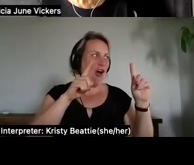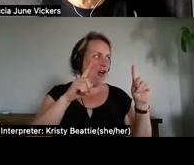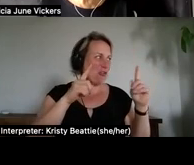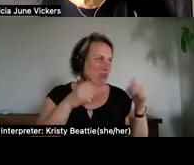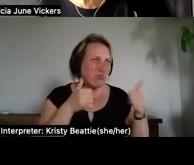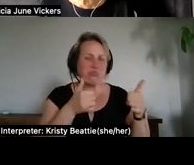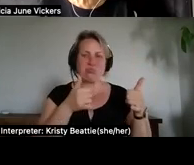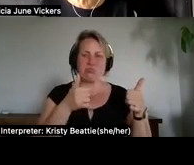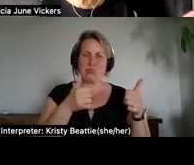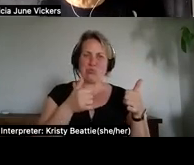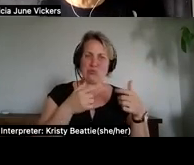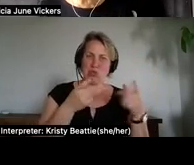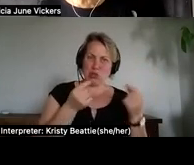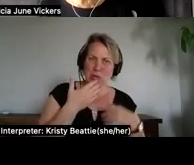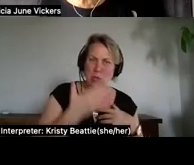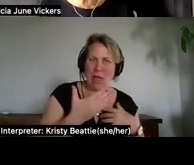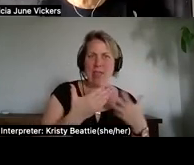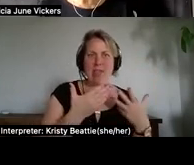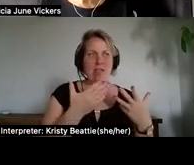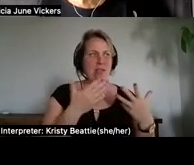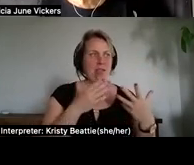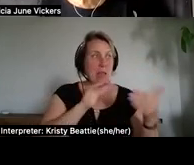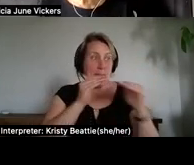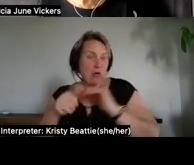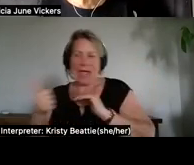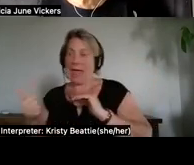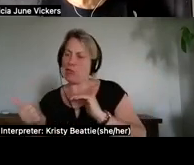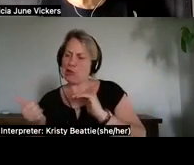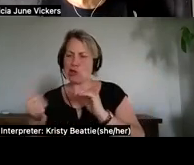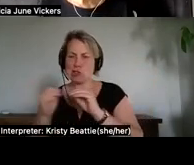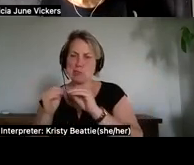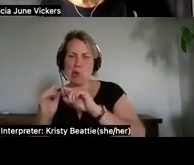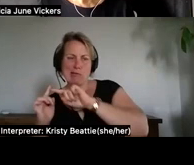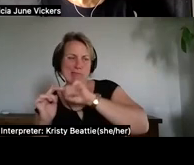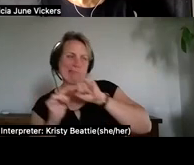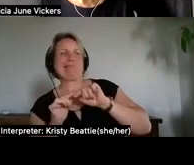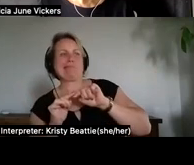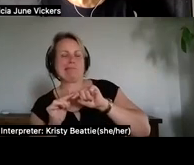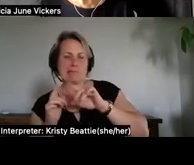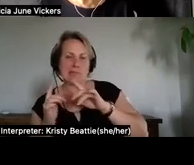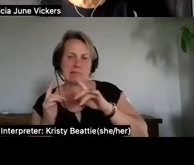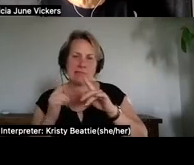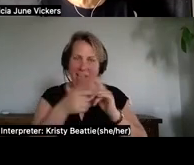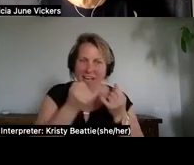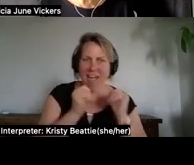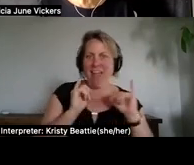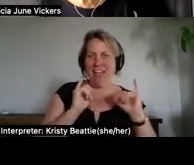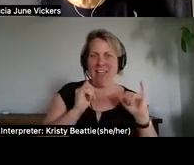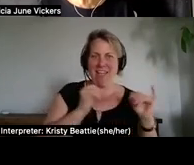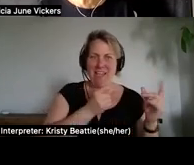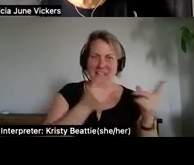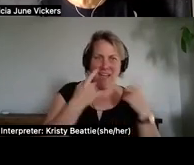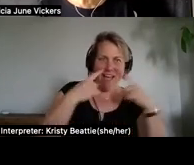uh different from others who are tend to be more dependent uh they're